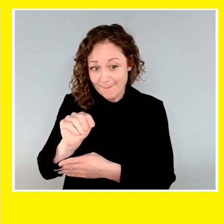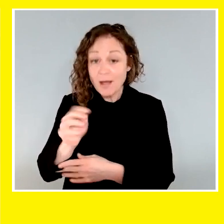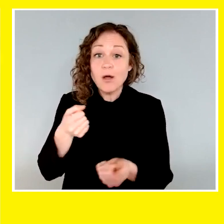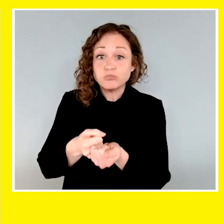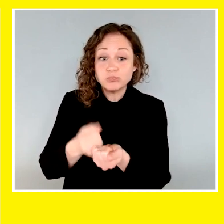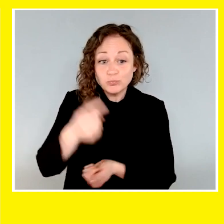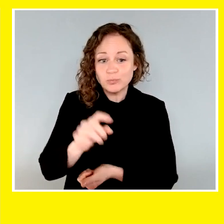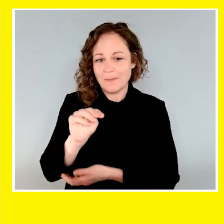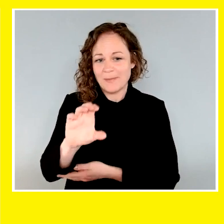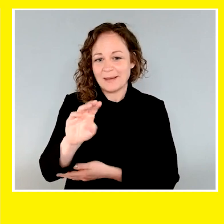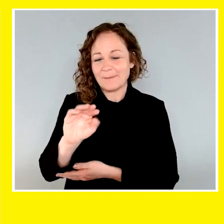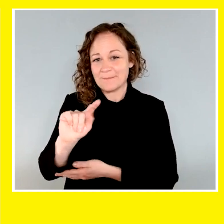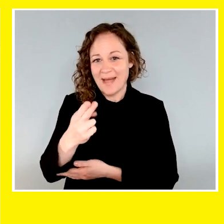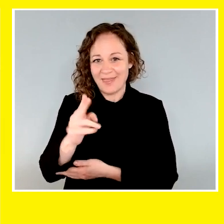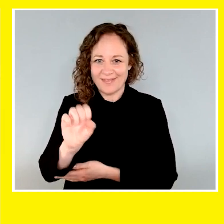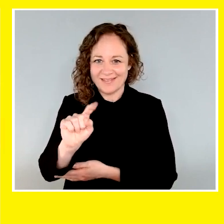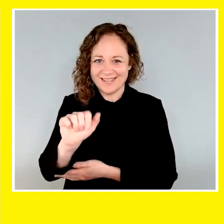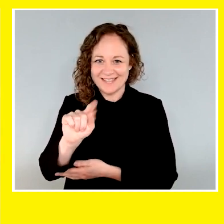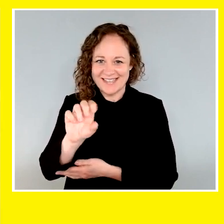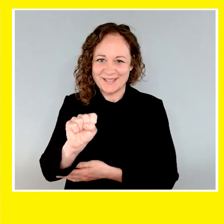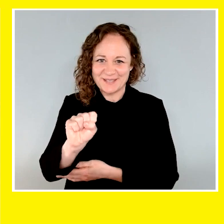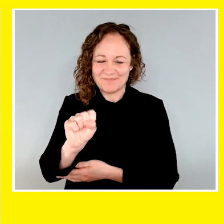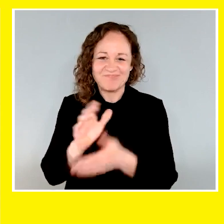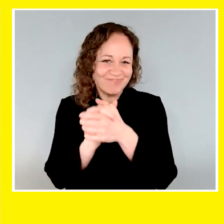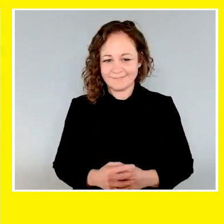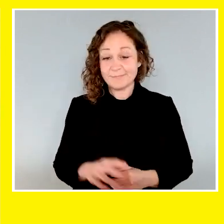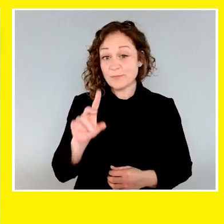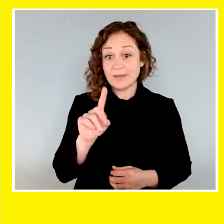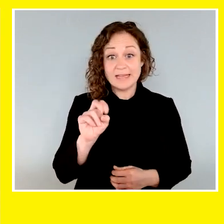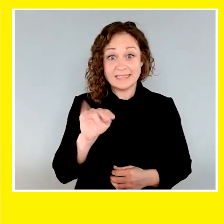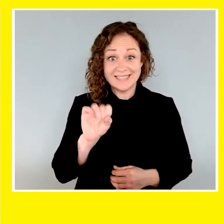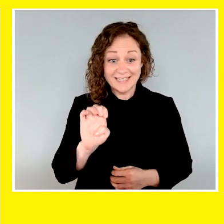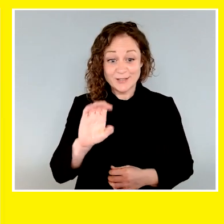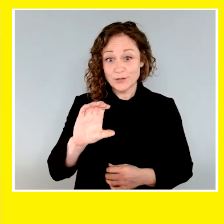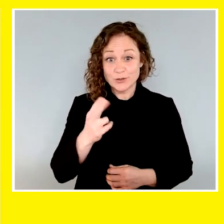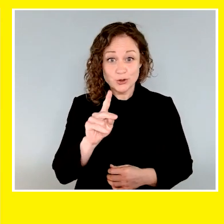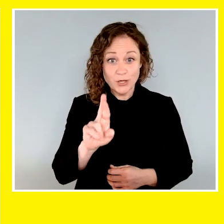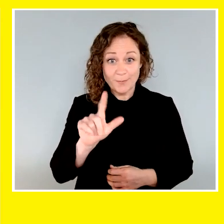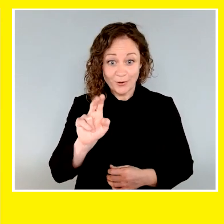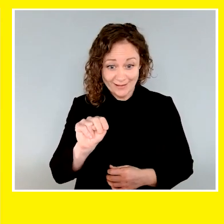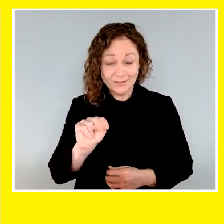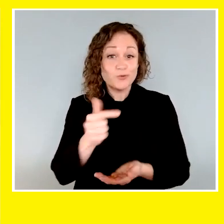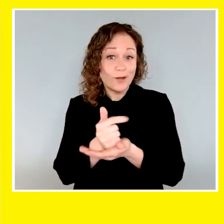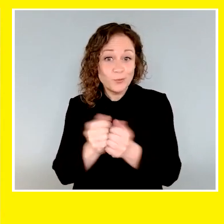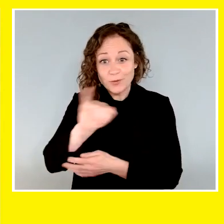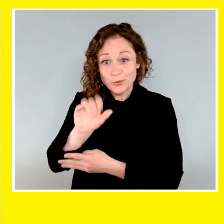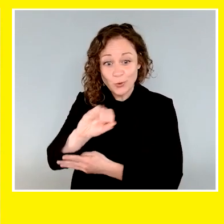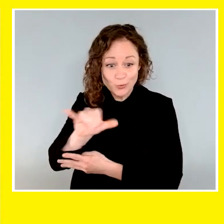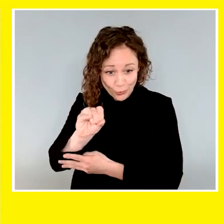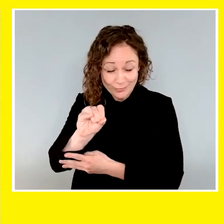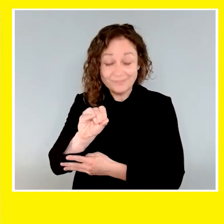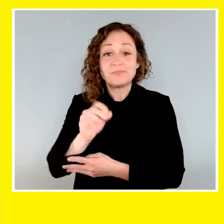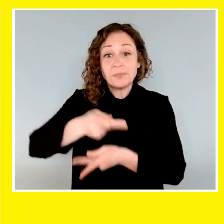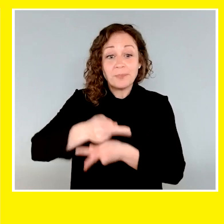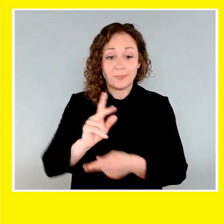by McMath Estates. Congratulations, Kaya and Irene. Denise Chamberlain is graduating with Jojo, who was raised by